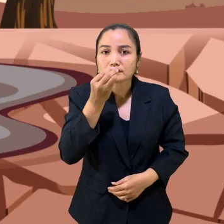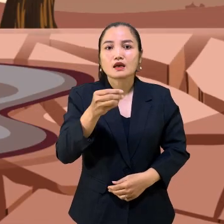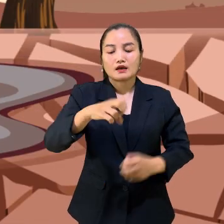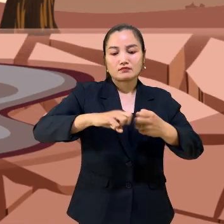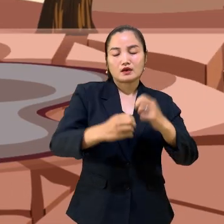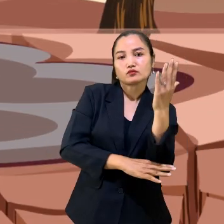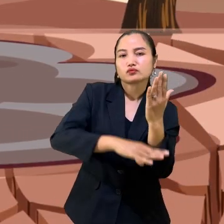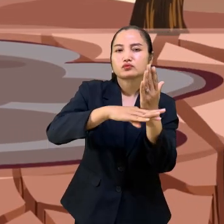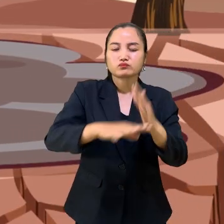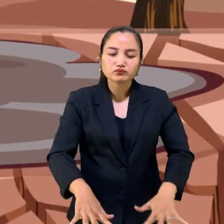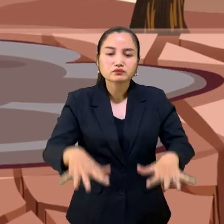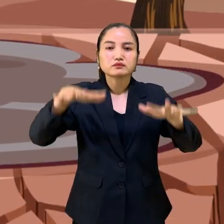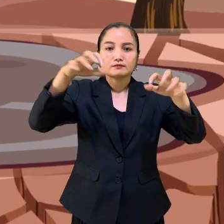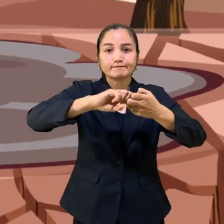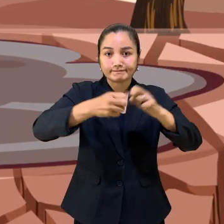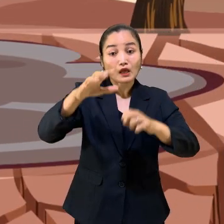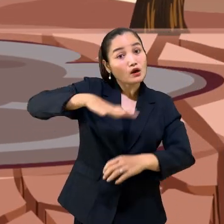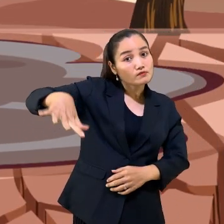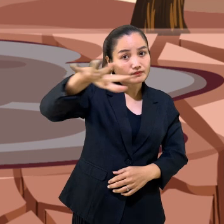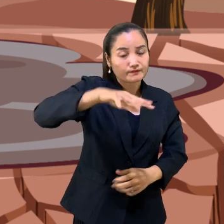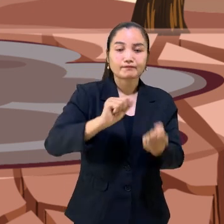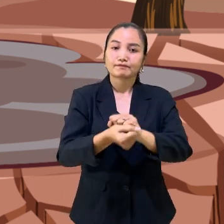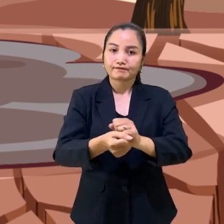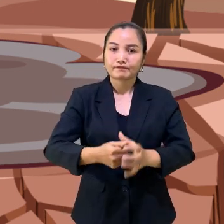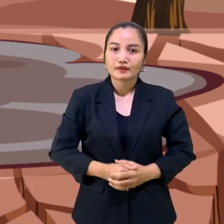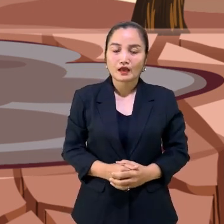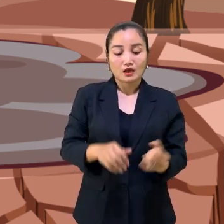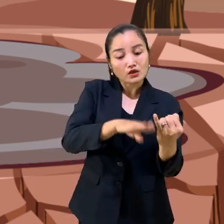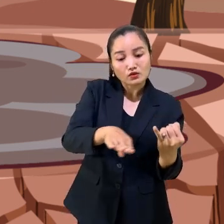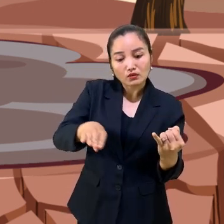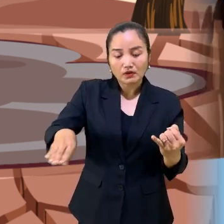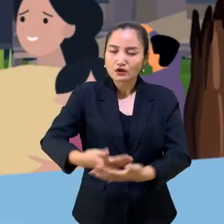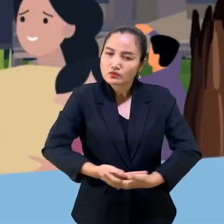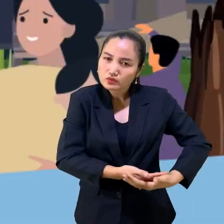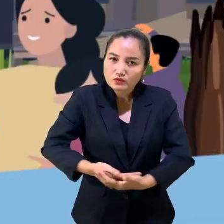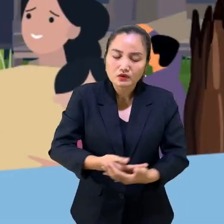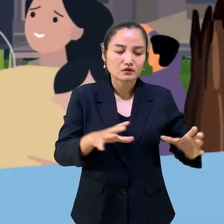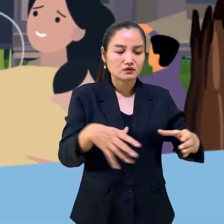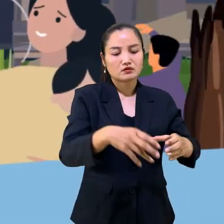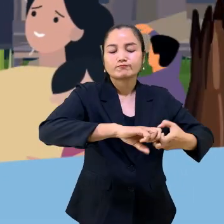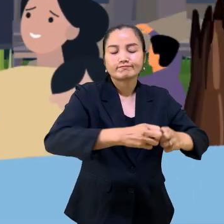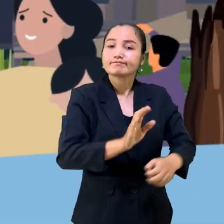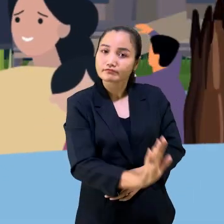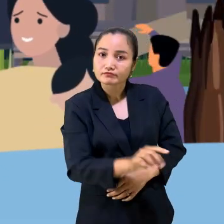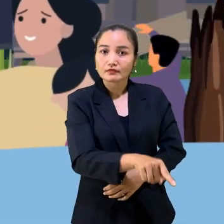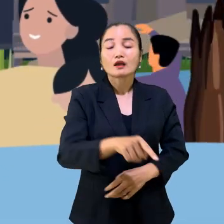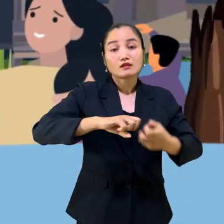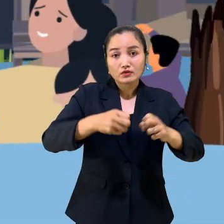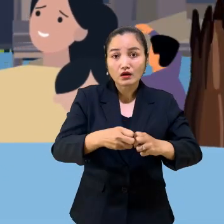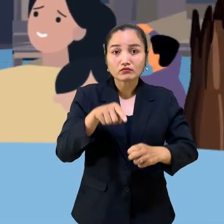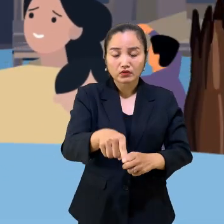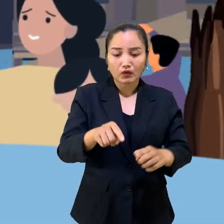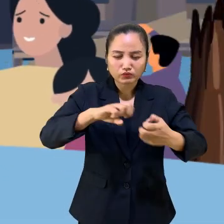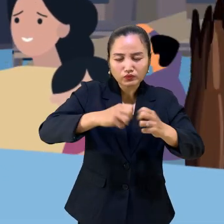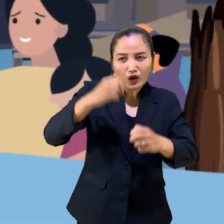exacerbated by higher temperatures and increased rainfall linked to climate change. Infants and young children are more vulnerable during